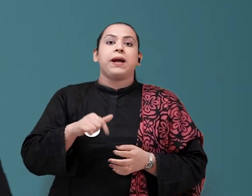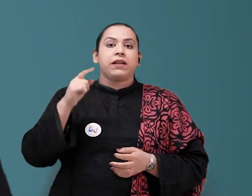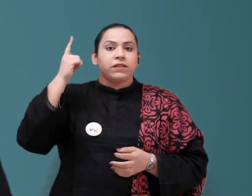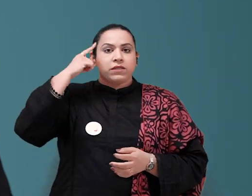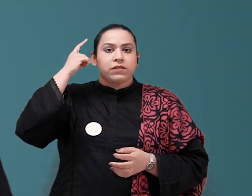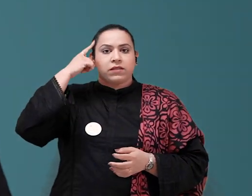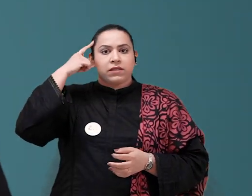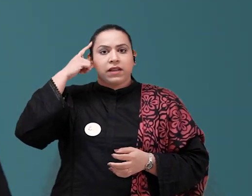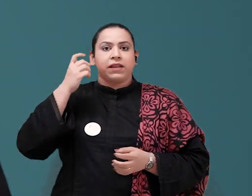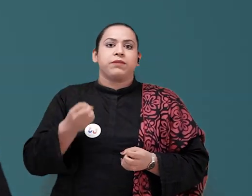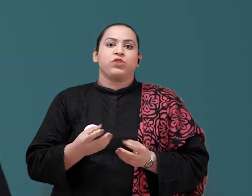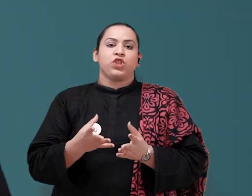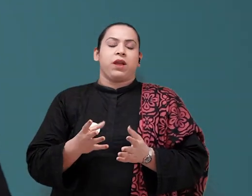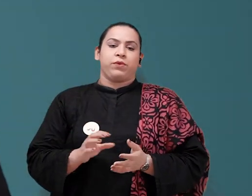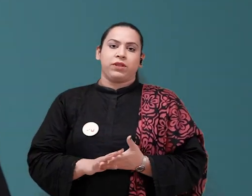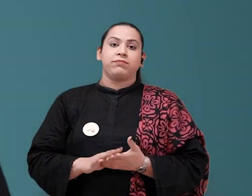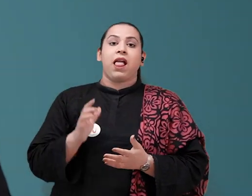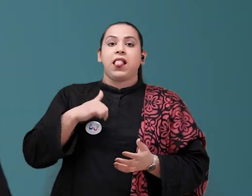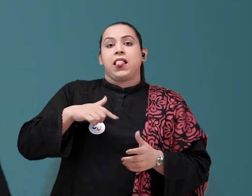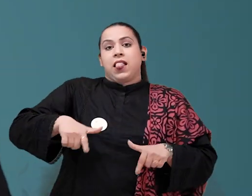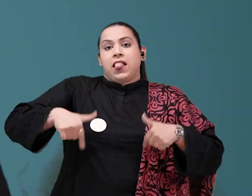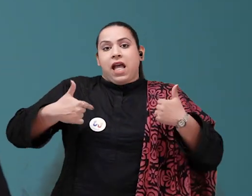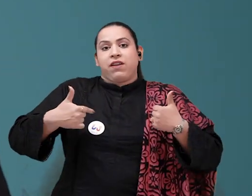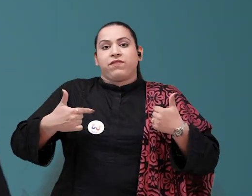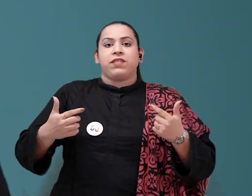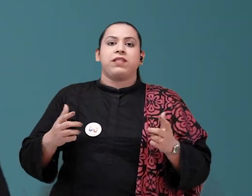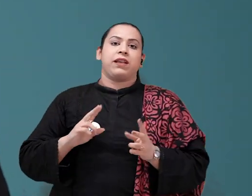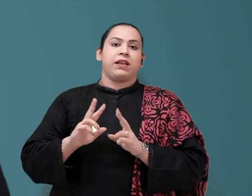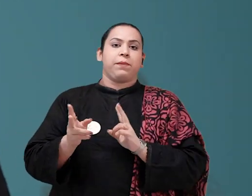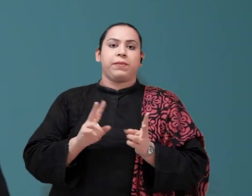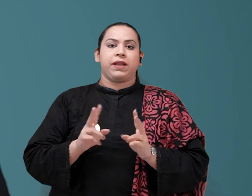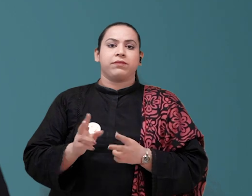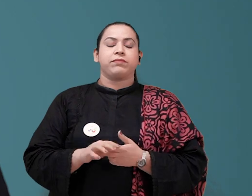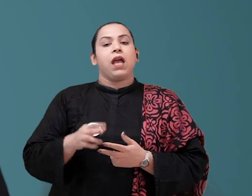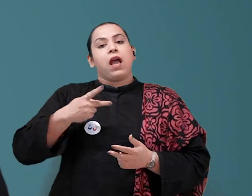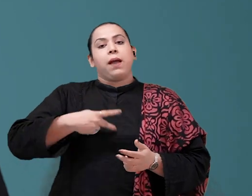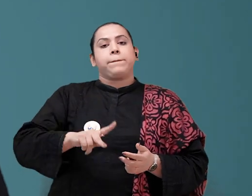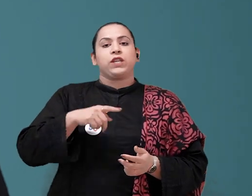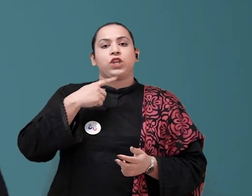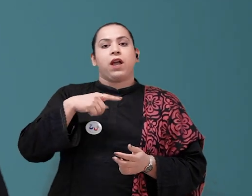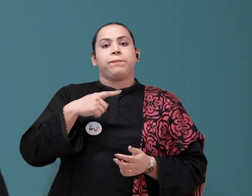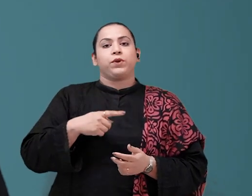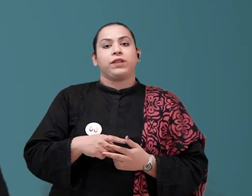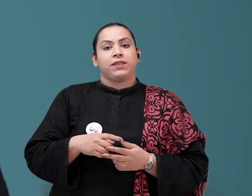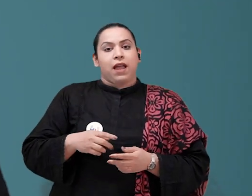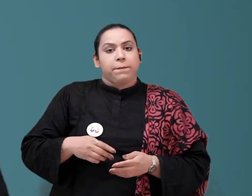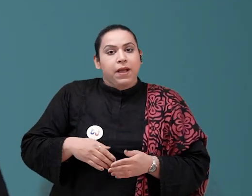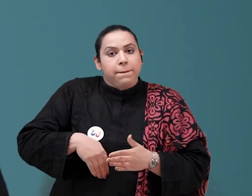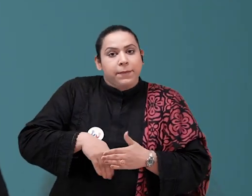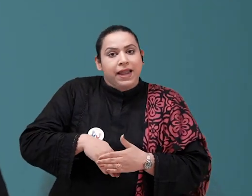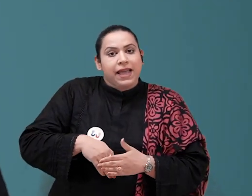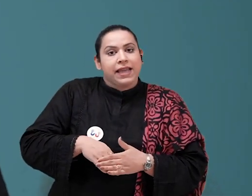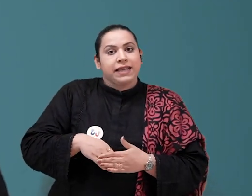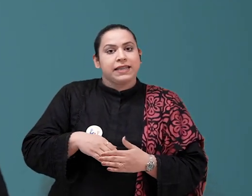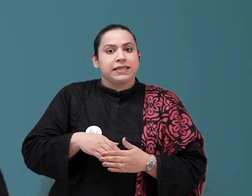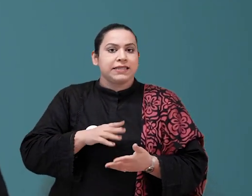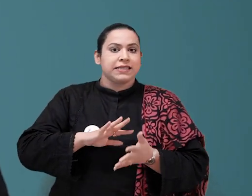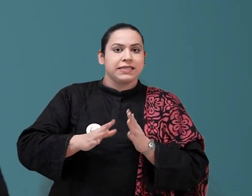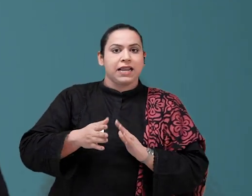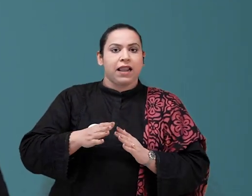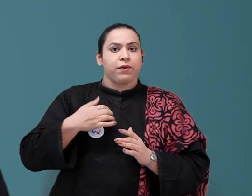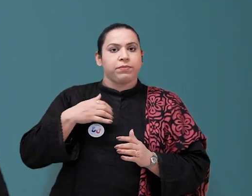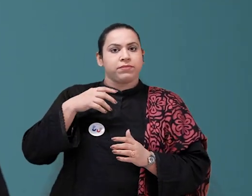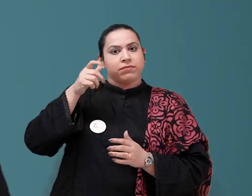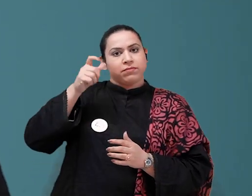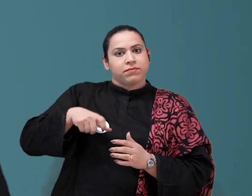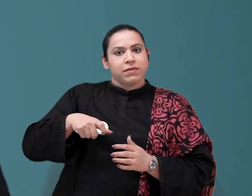You always say that your playing style, it reflects personality. You are way. Do you preserve